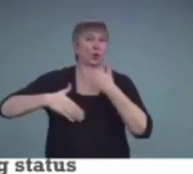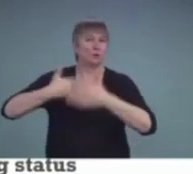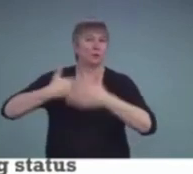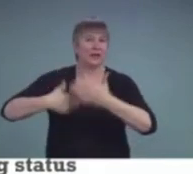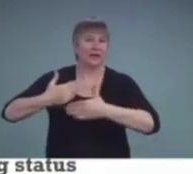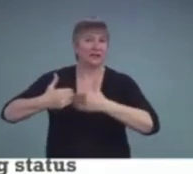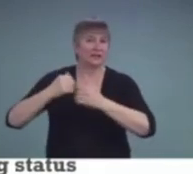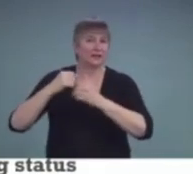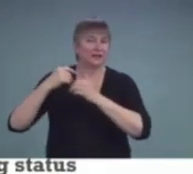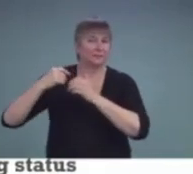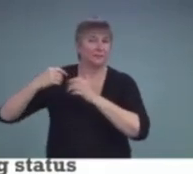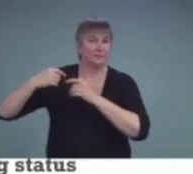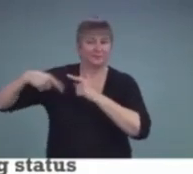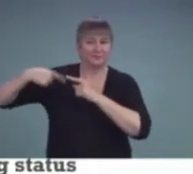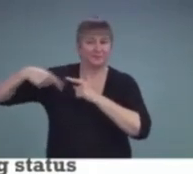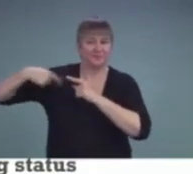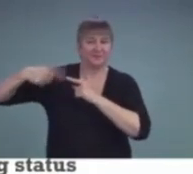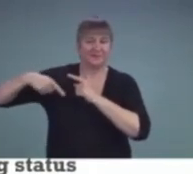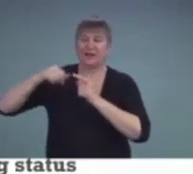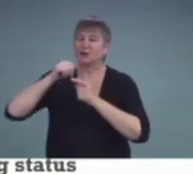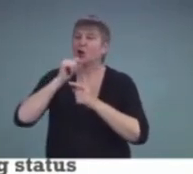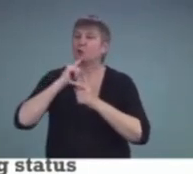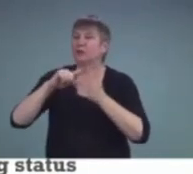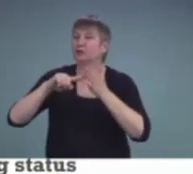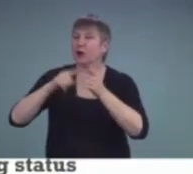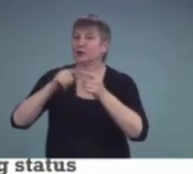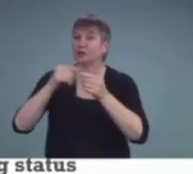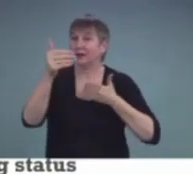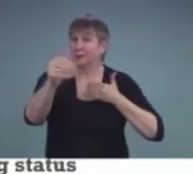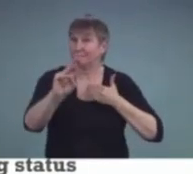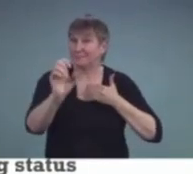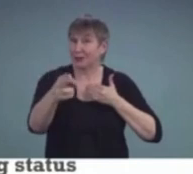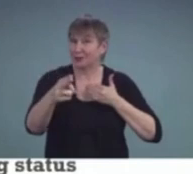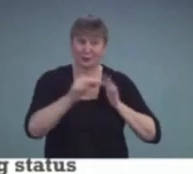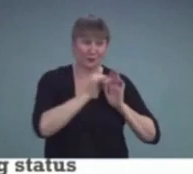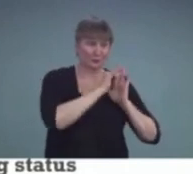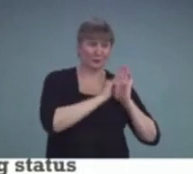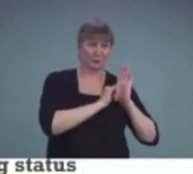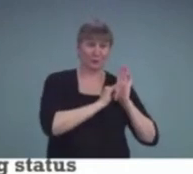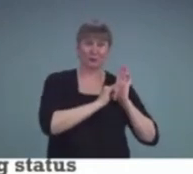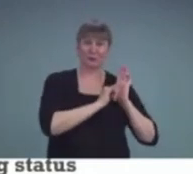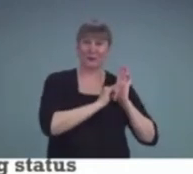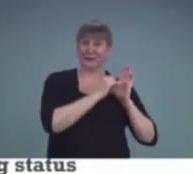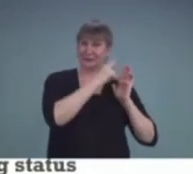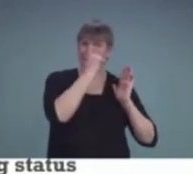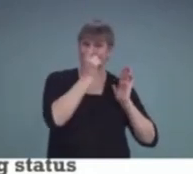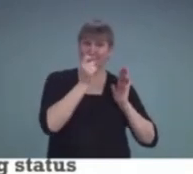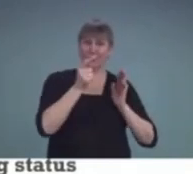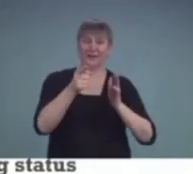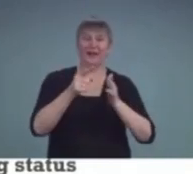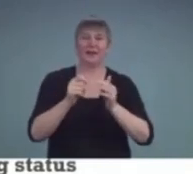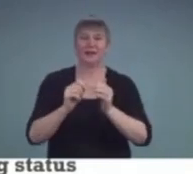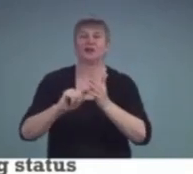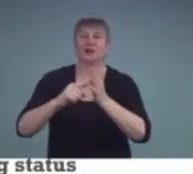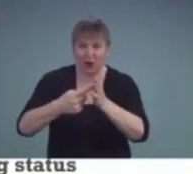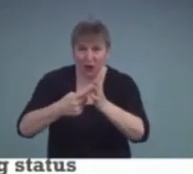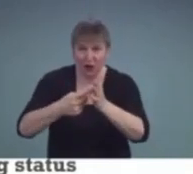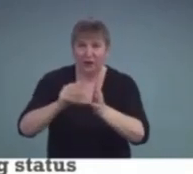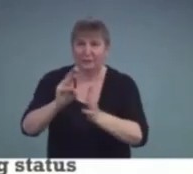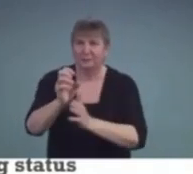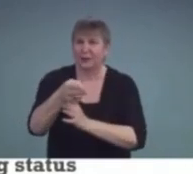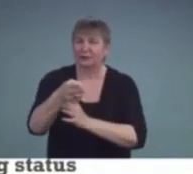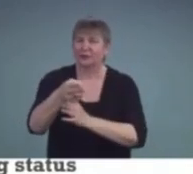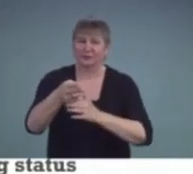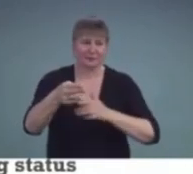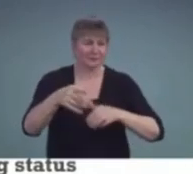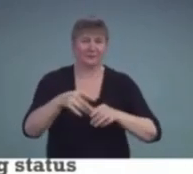surgery and then actually activation. But, again, they mentioned that it occurred, but made